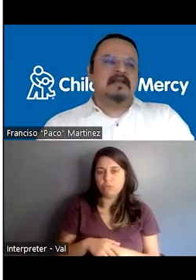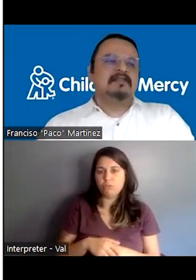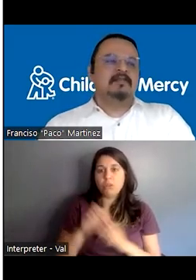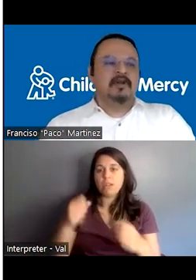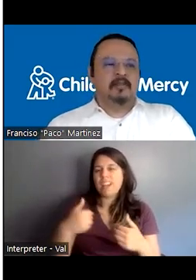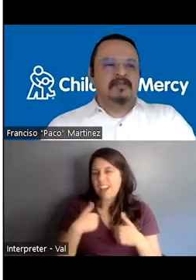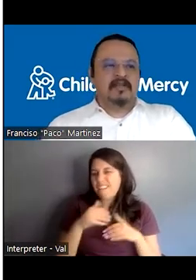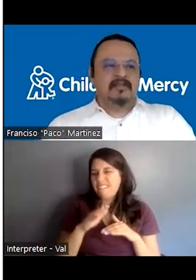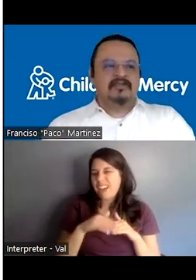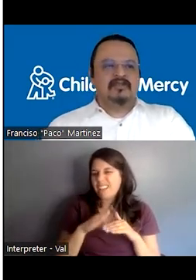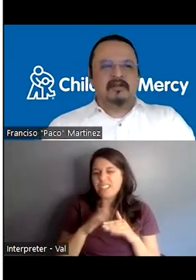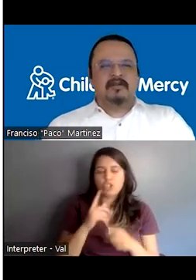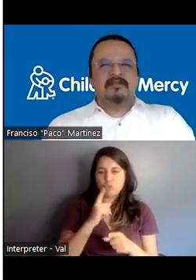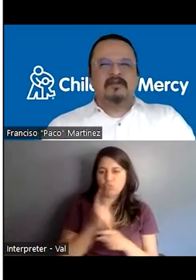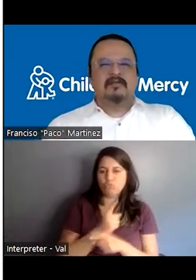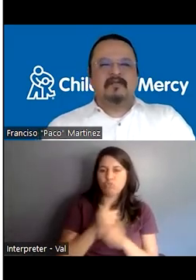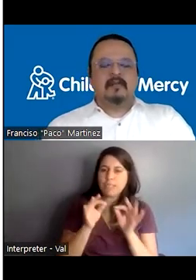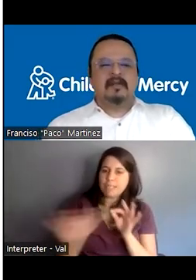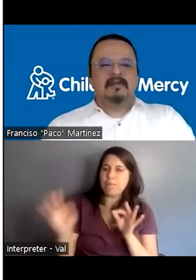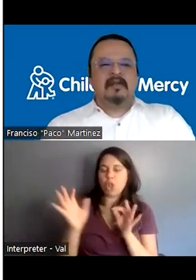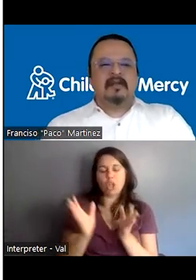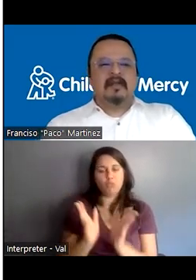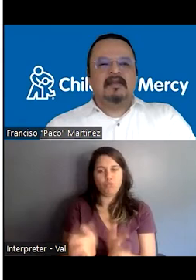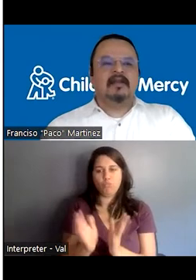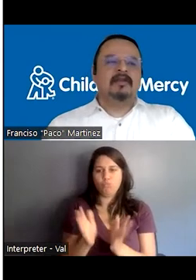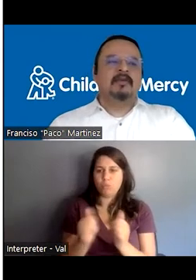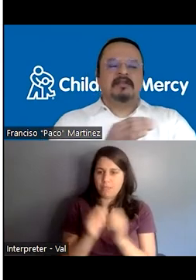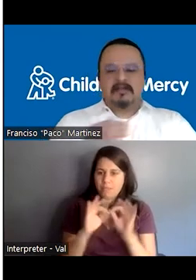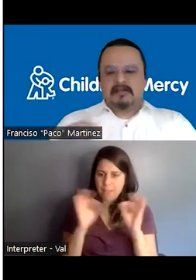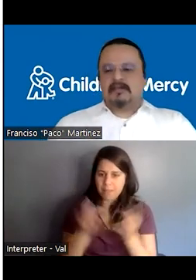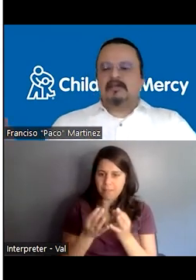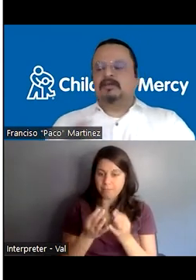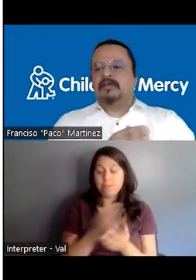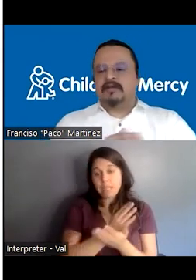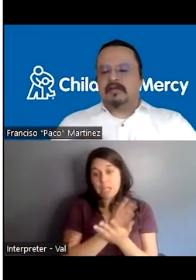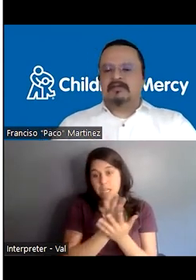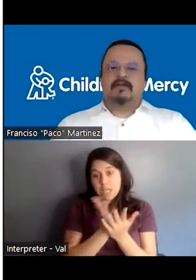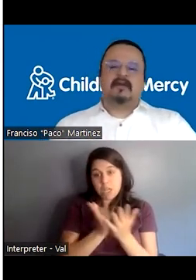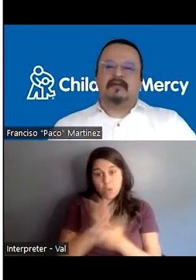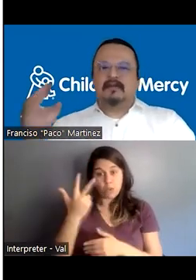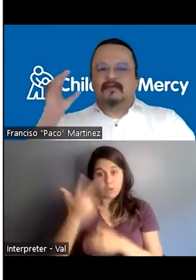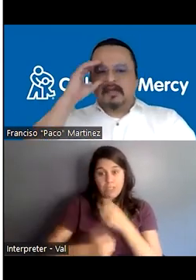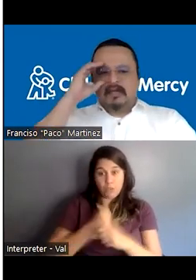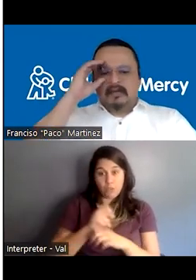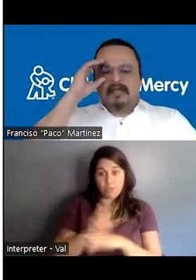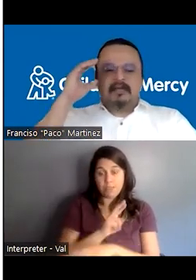least a simple conversation, social conversation with the families, and then through the years, through the three years of the residency, they can